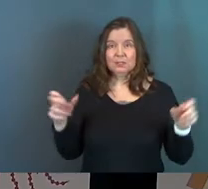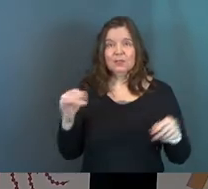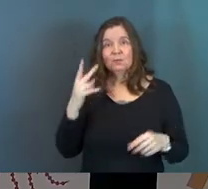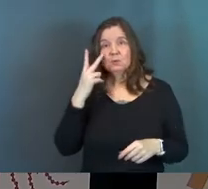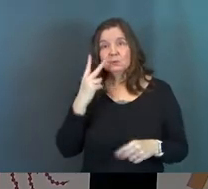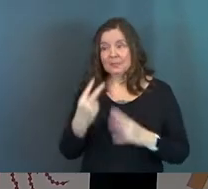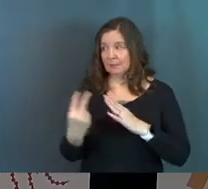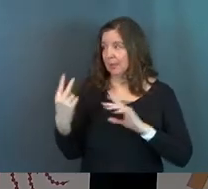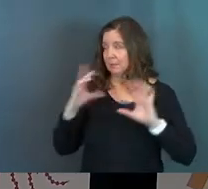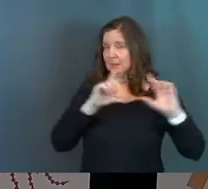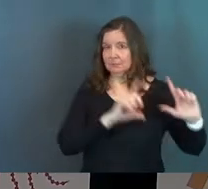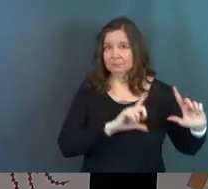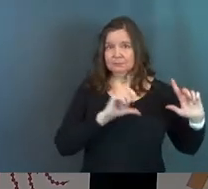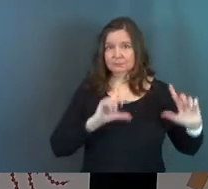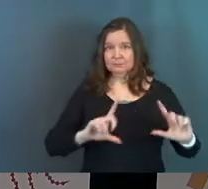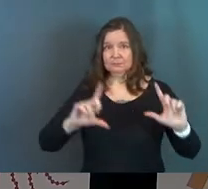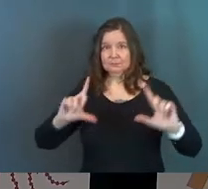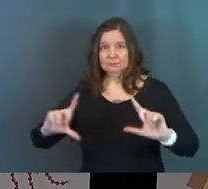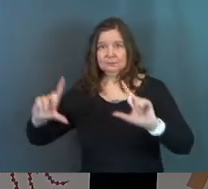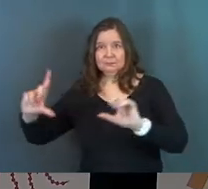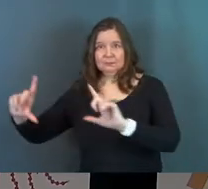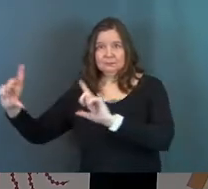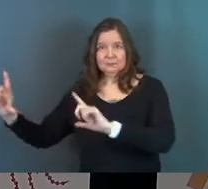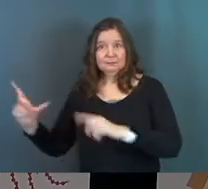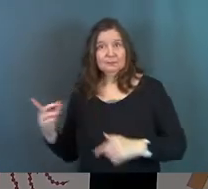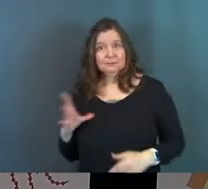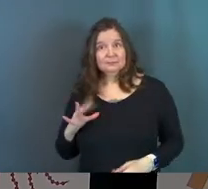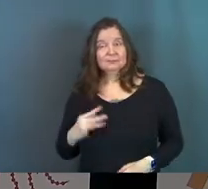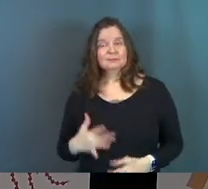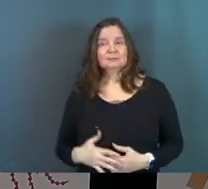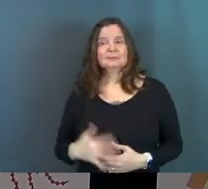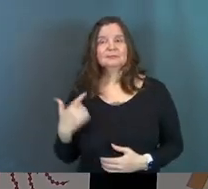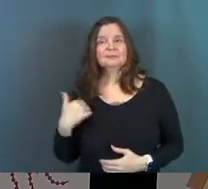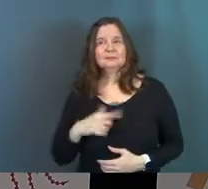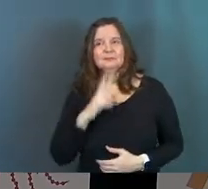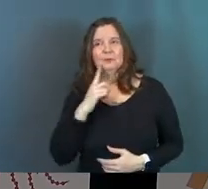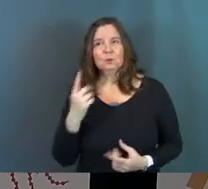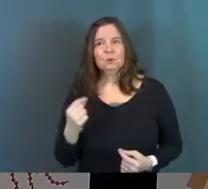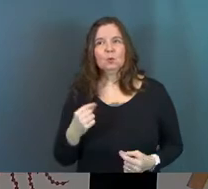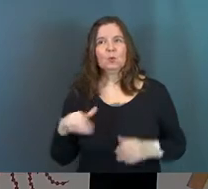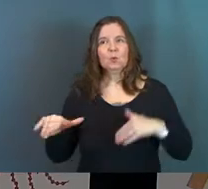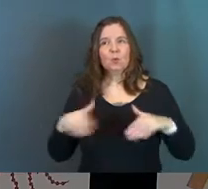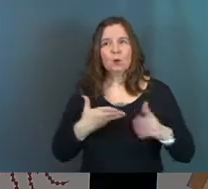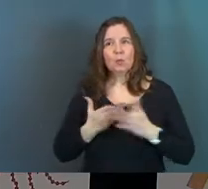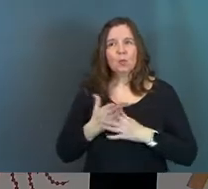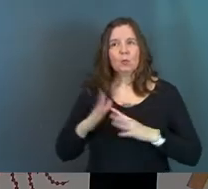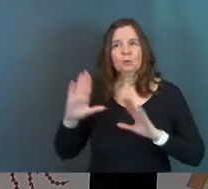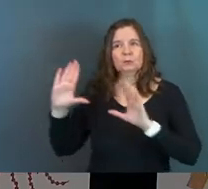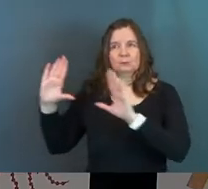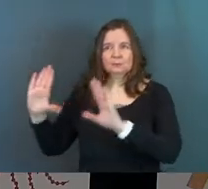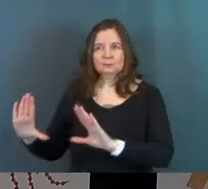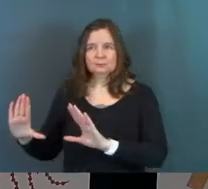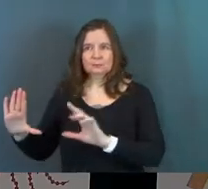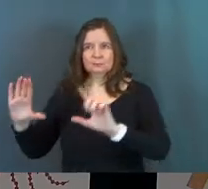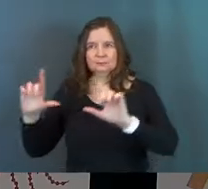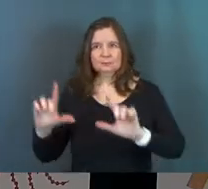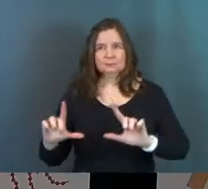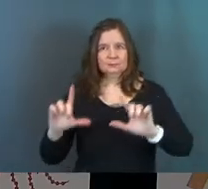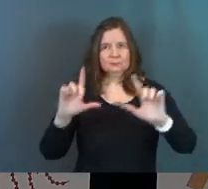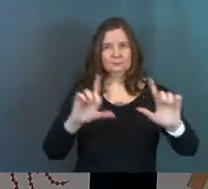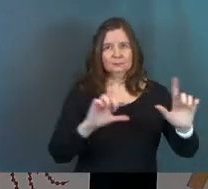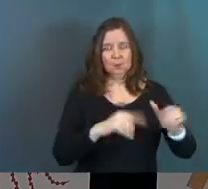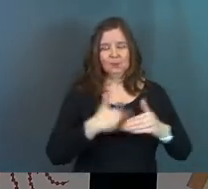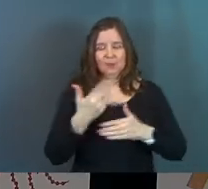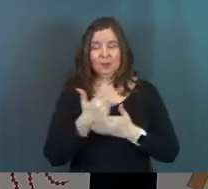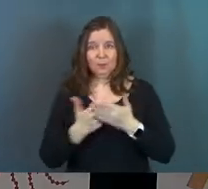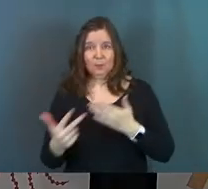If you see behind me these very beautiful pictures. Okay. We are going to walk through the story of Easter over the